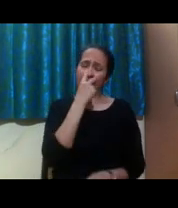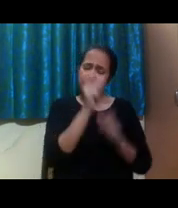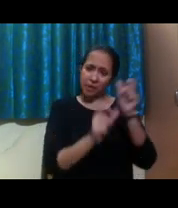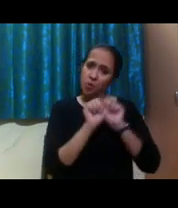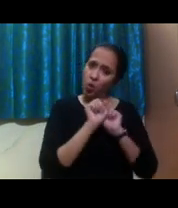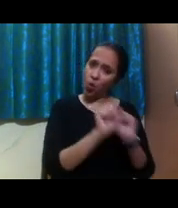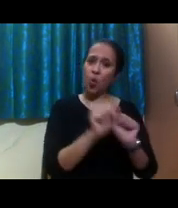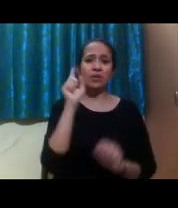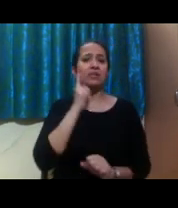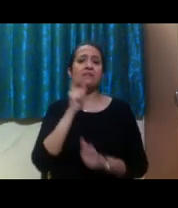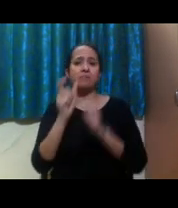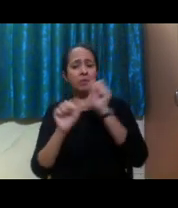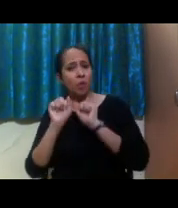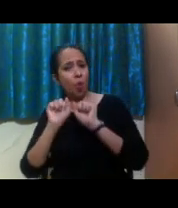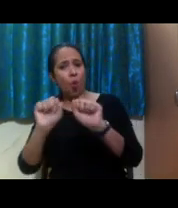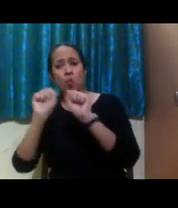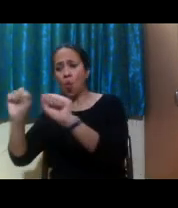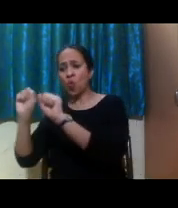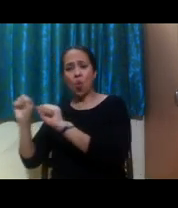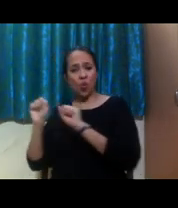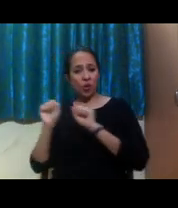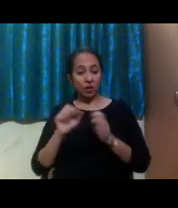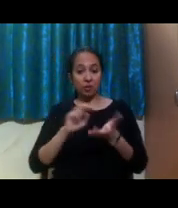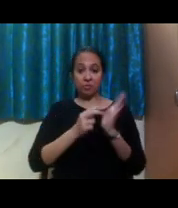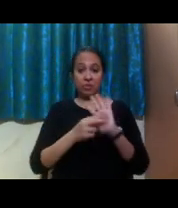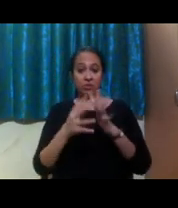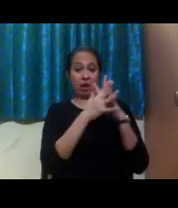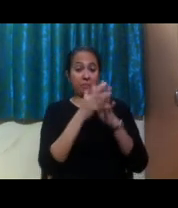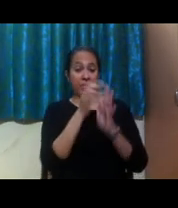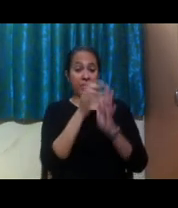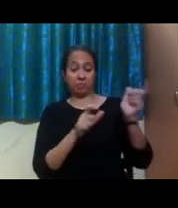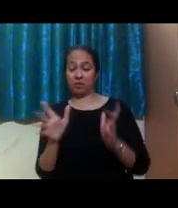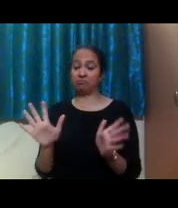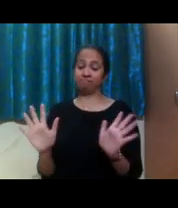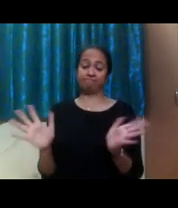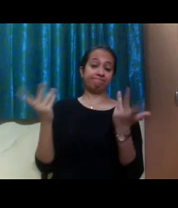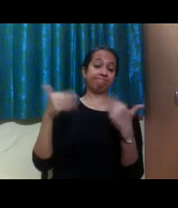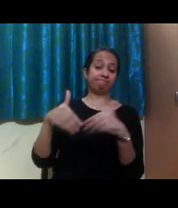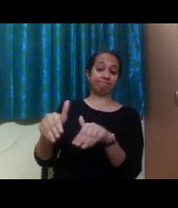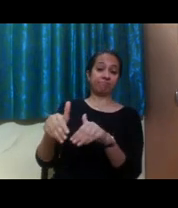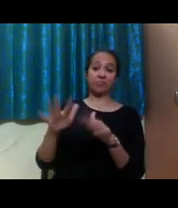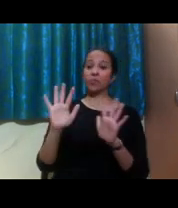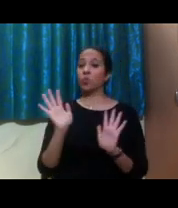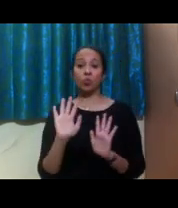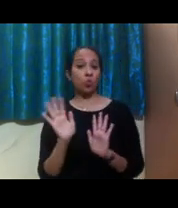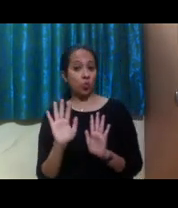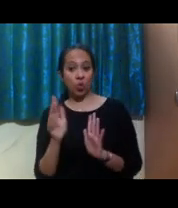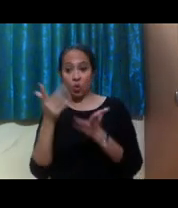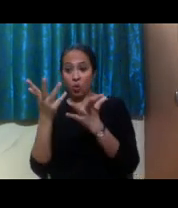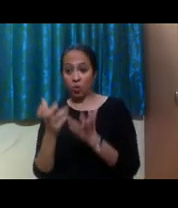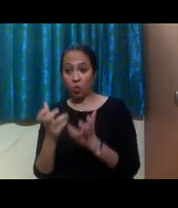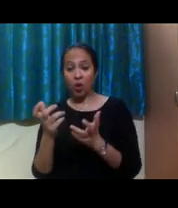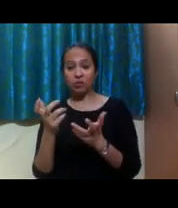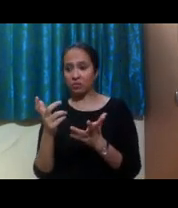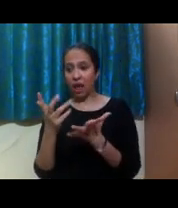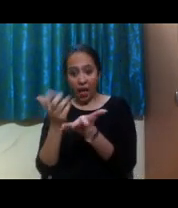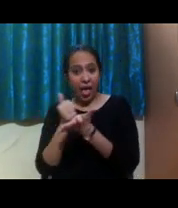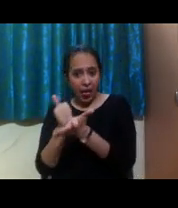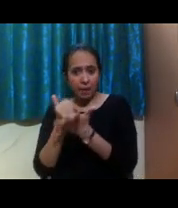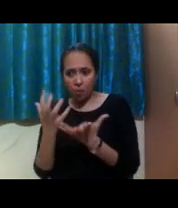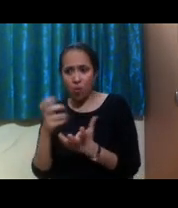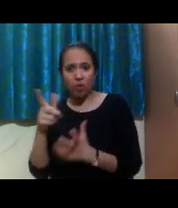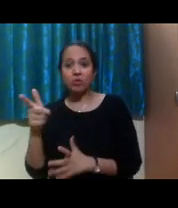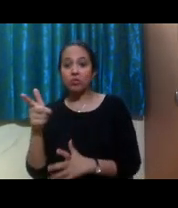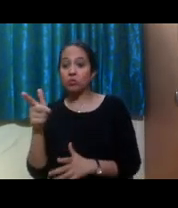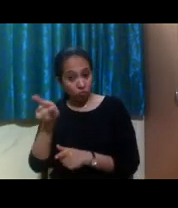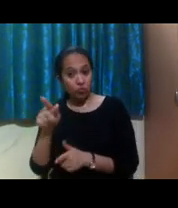each individual does. And so Americans will not assume that someone needs help or what that help looks like. So it's really